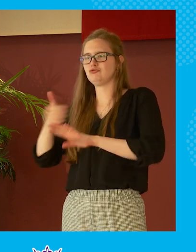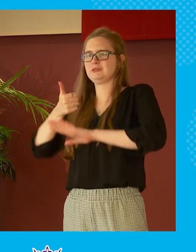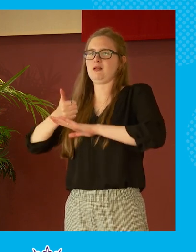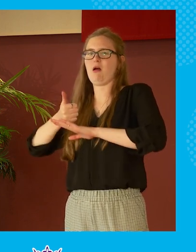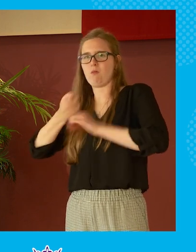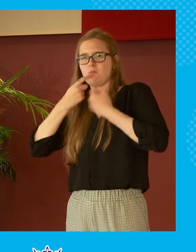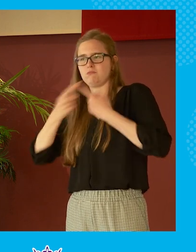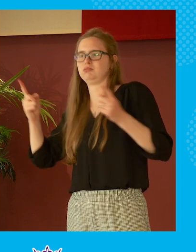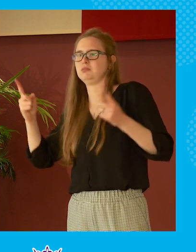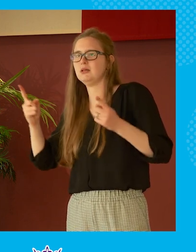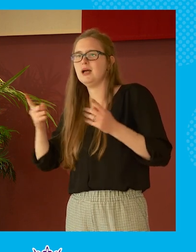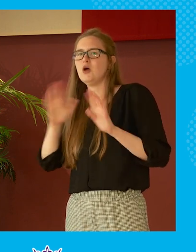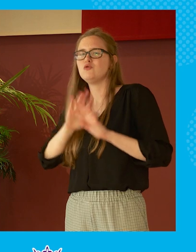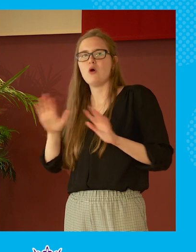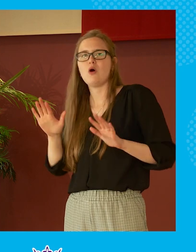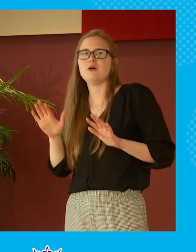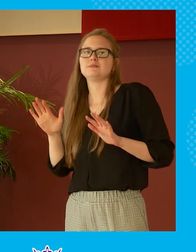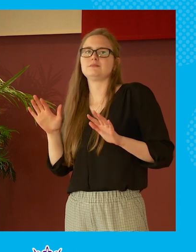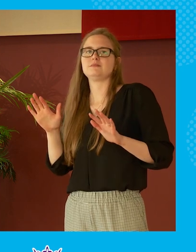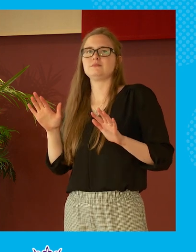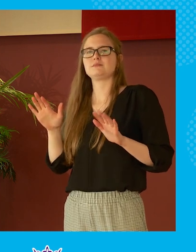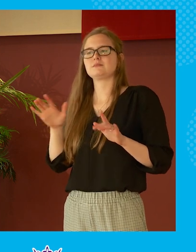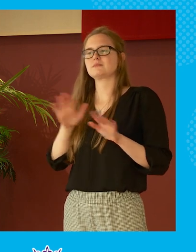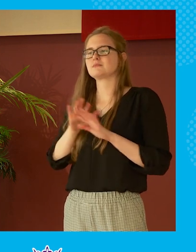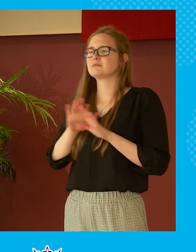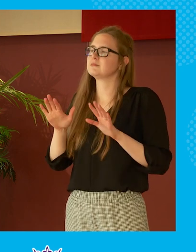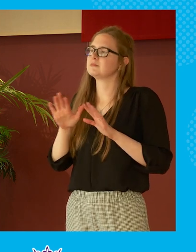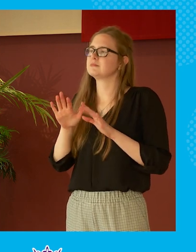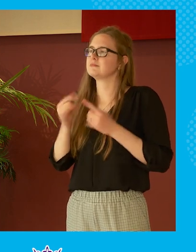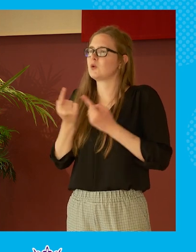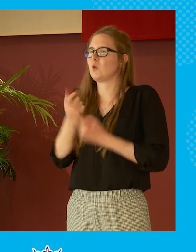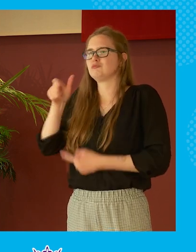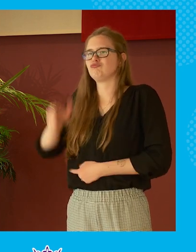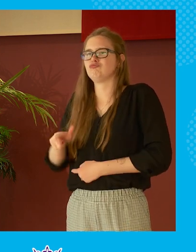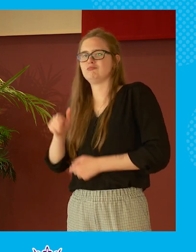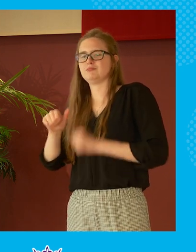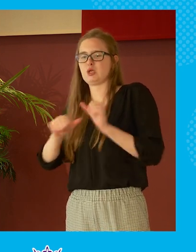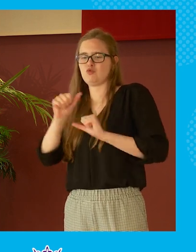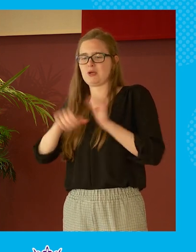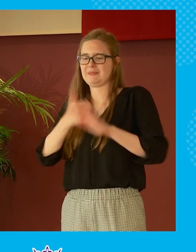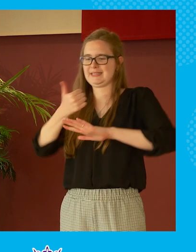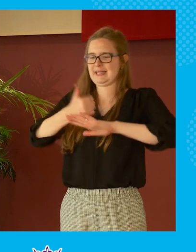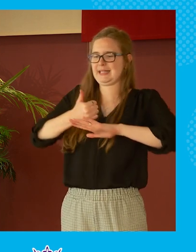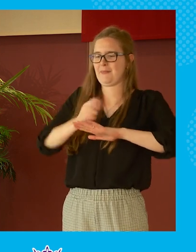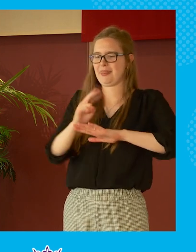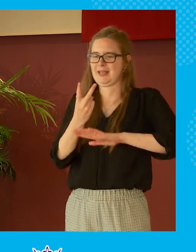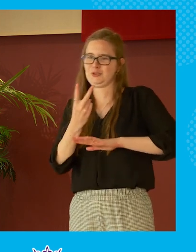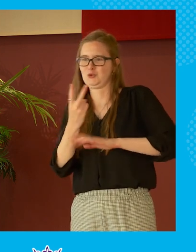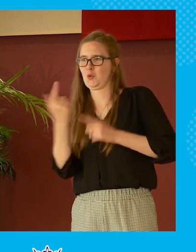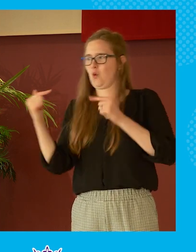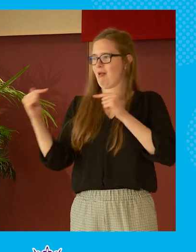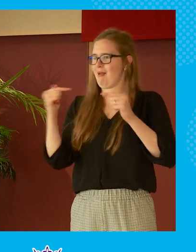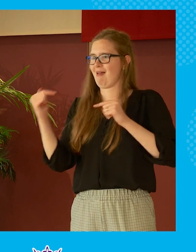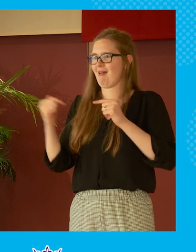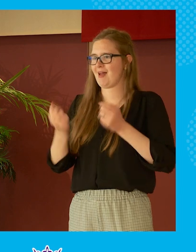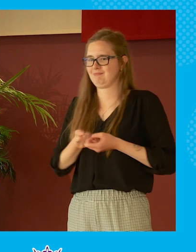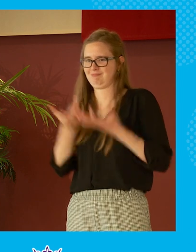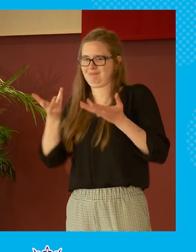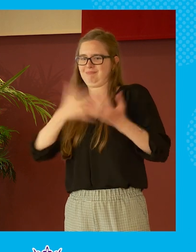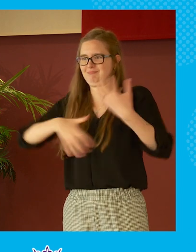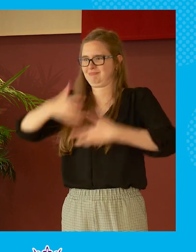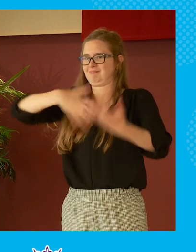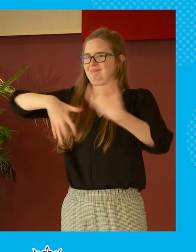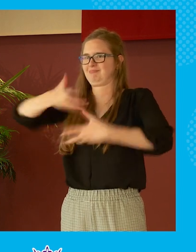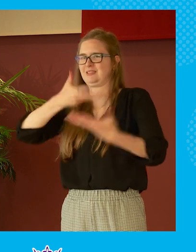out you know in rather than being some of the programs being set up right i'm to put these two cats in a bag and let you go and i think